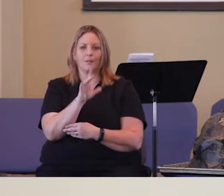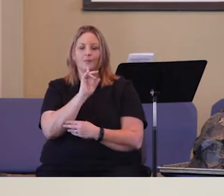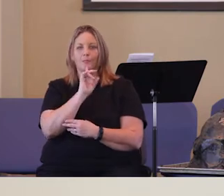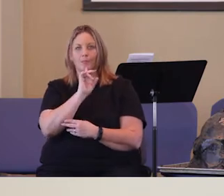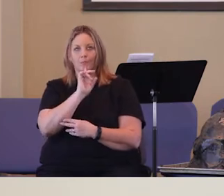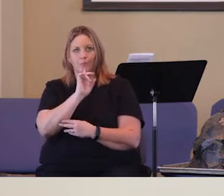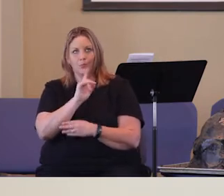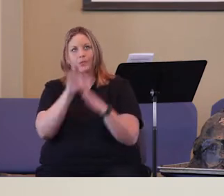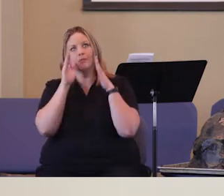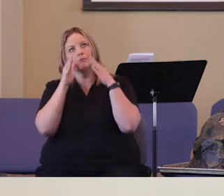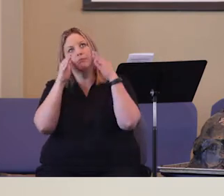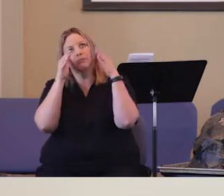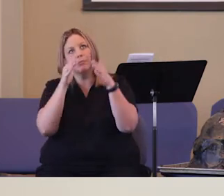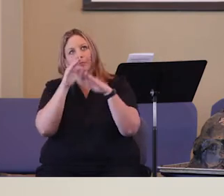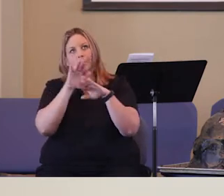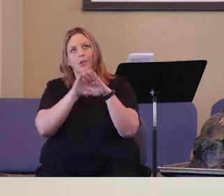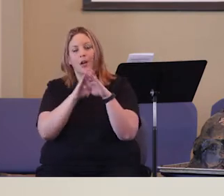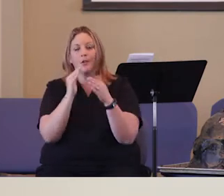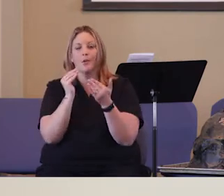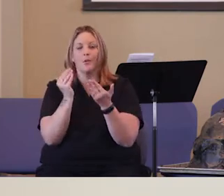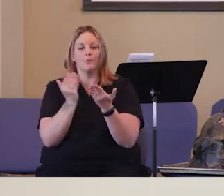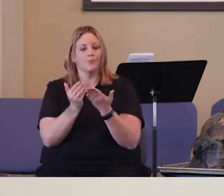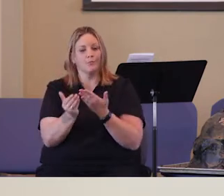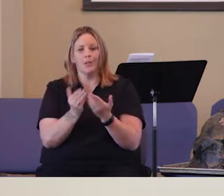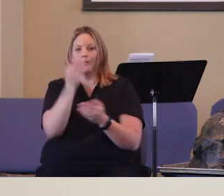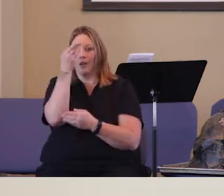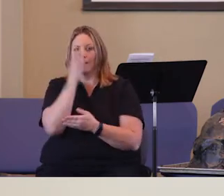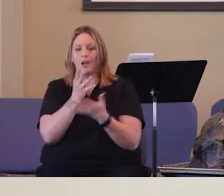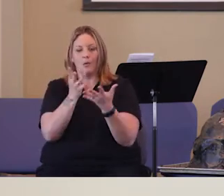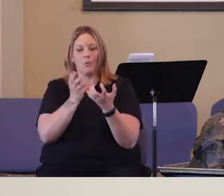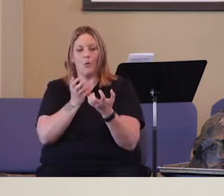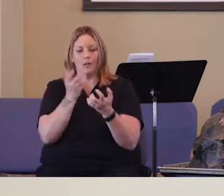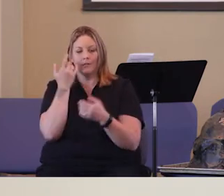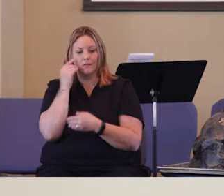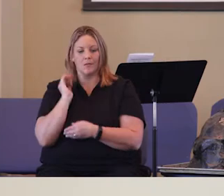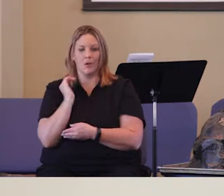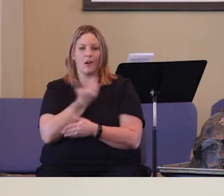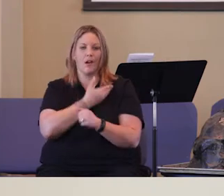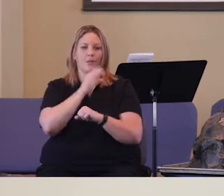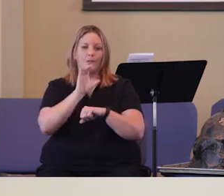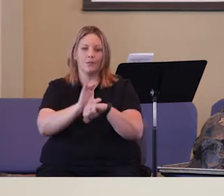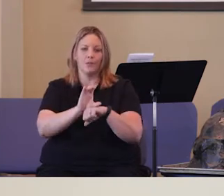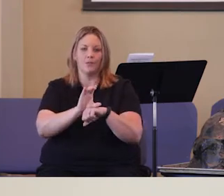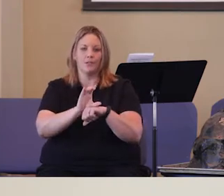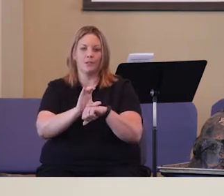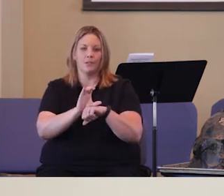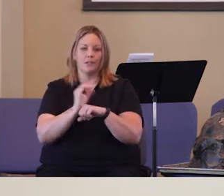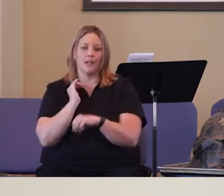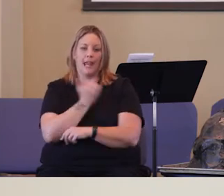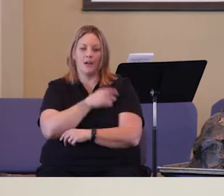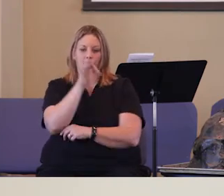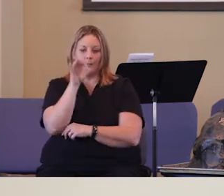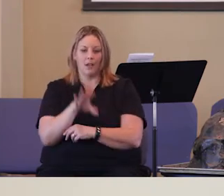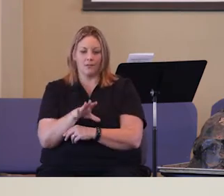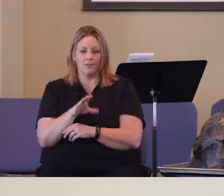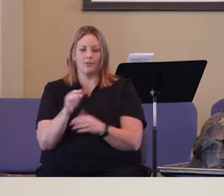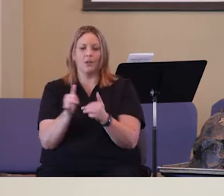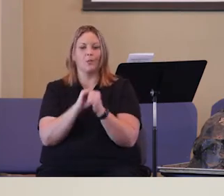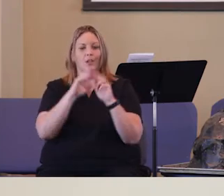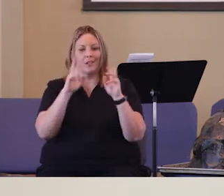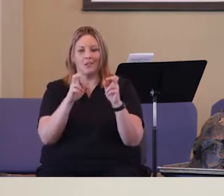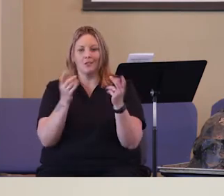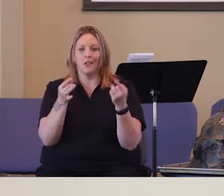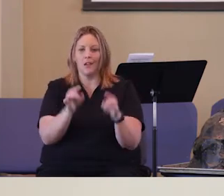really be interceding with what God wants for our churches, for our pastors, in